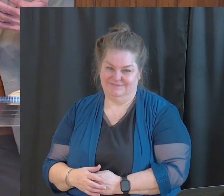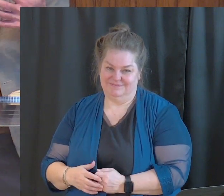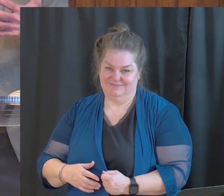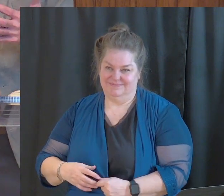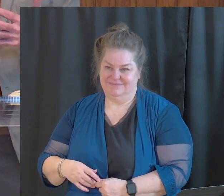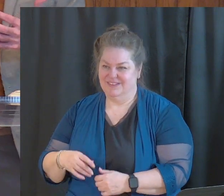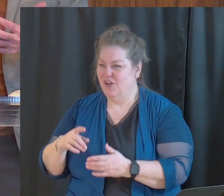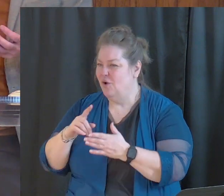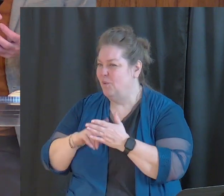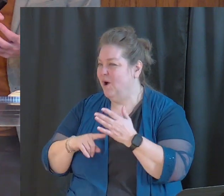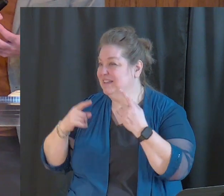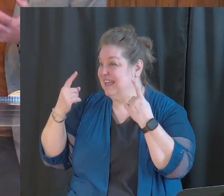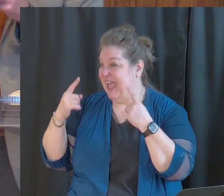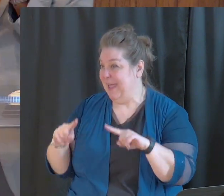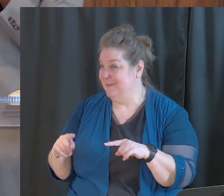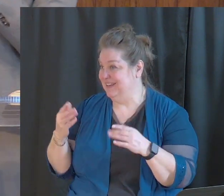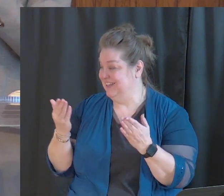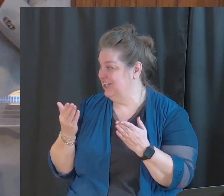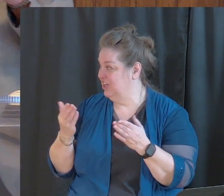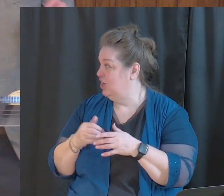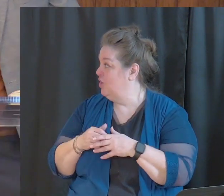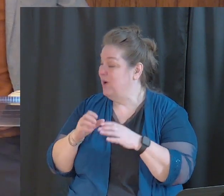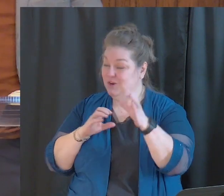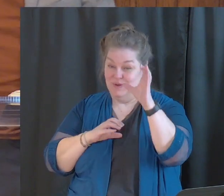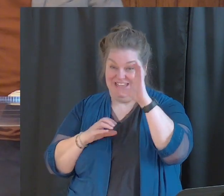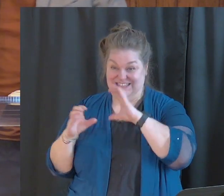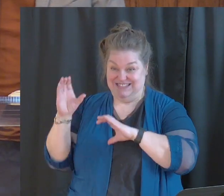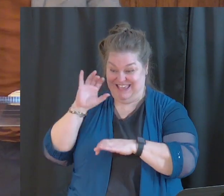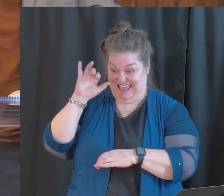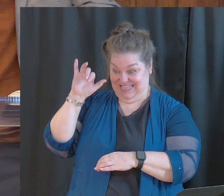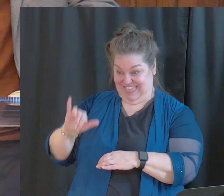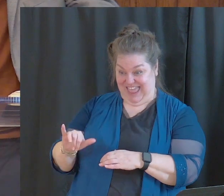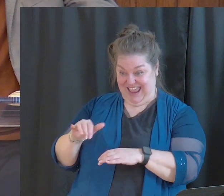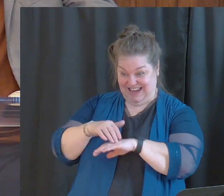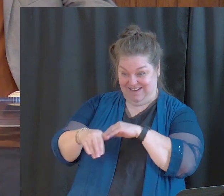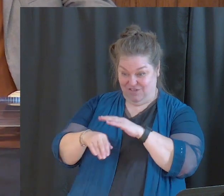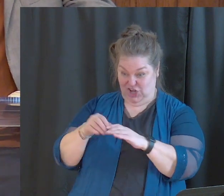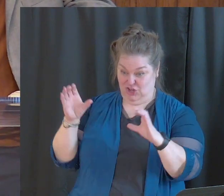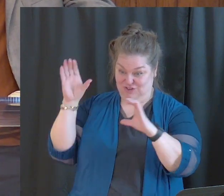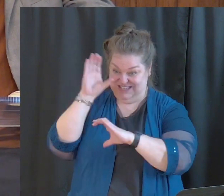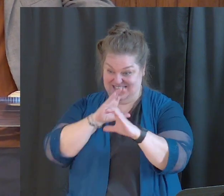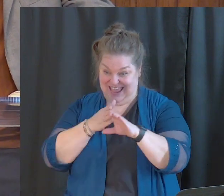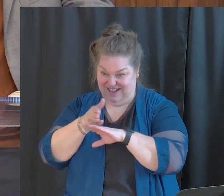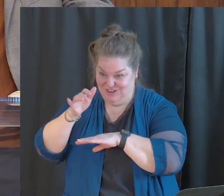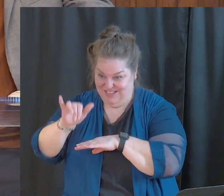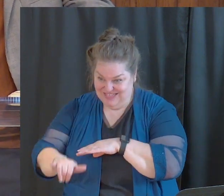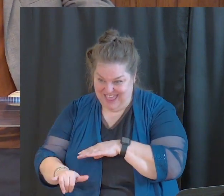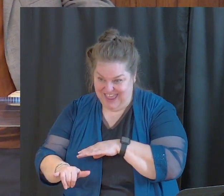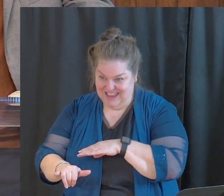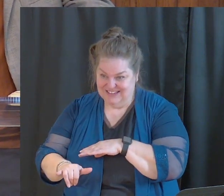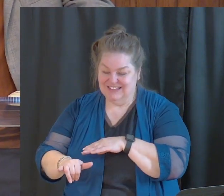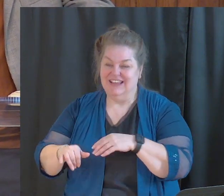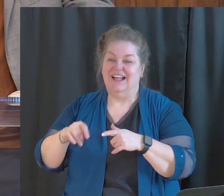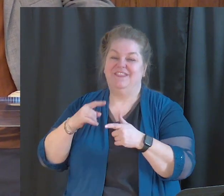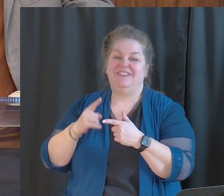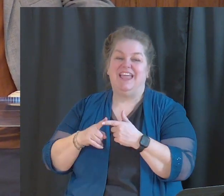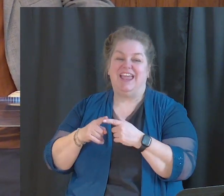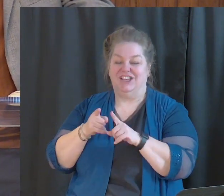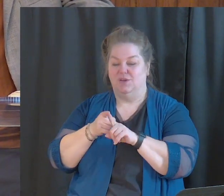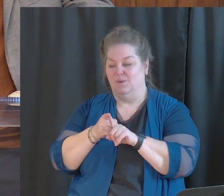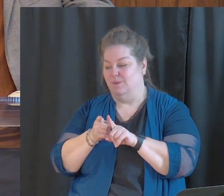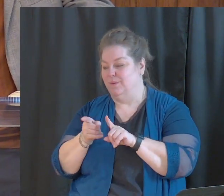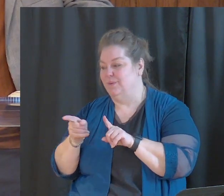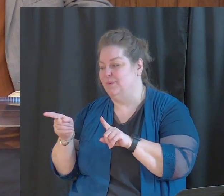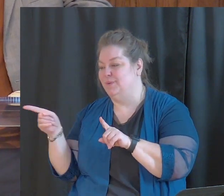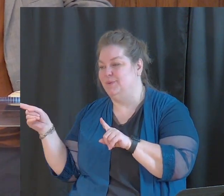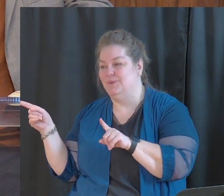What's happened in this when we seek this comfort and we seek this relationship with God in this way is we become a people who are